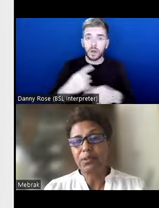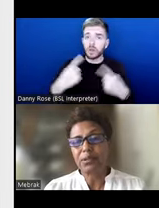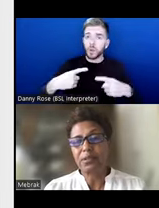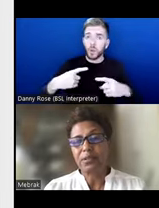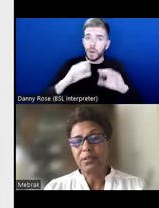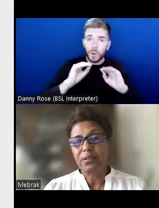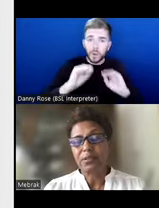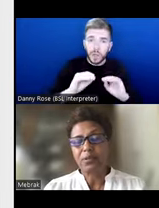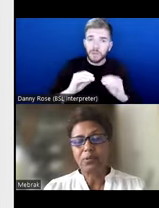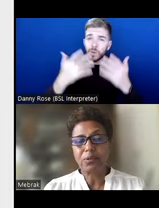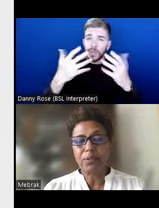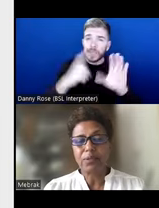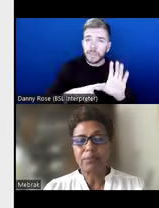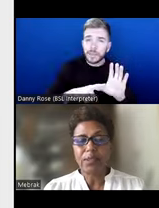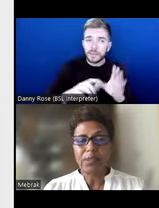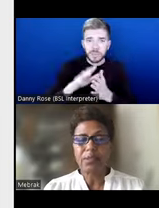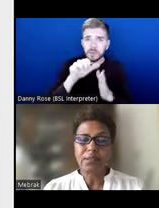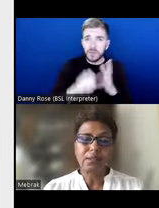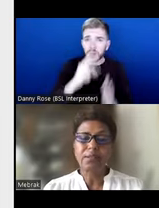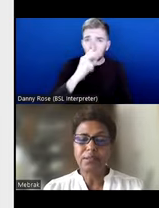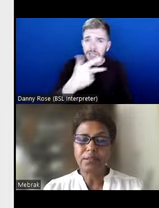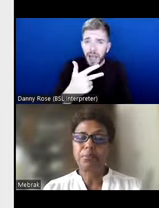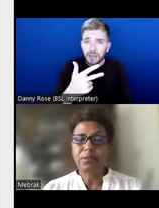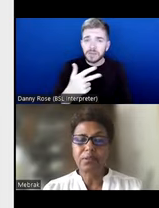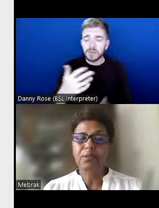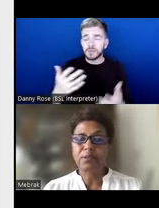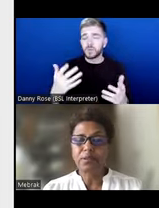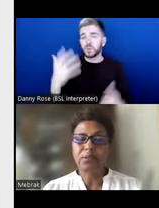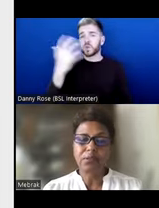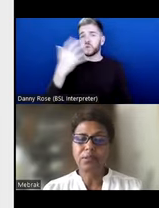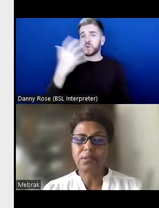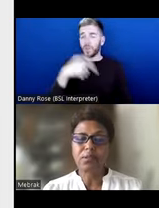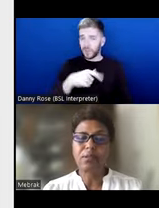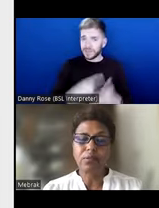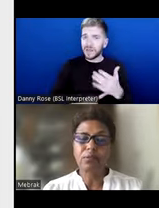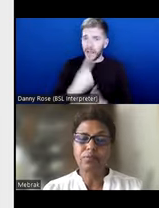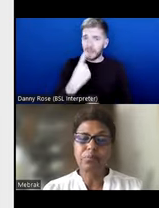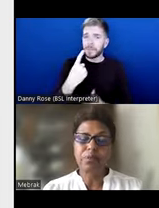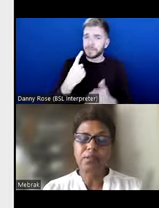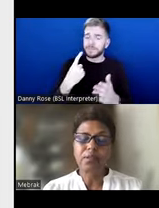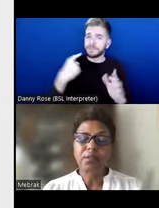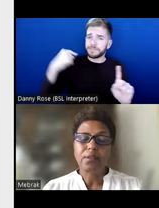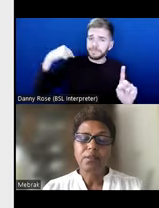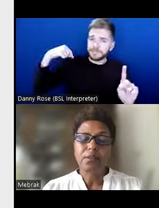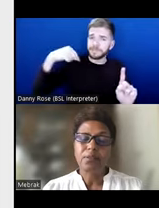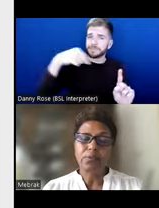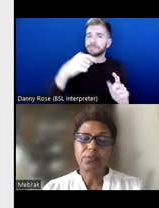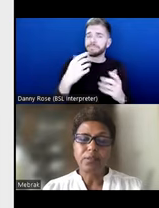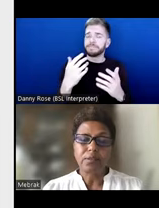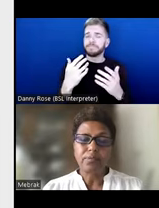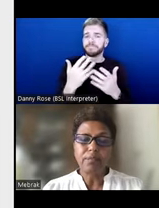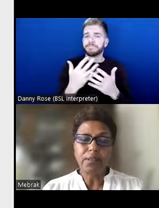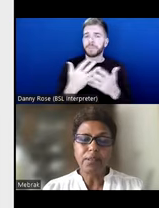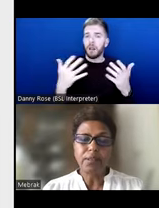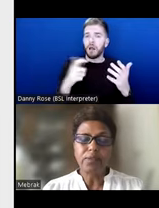28. So, and this has happened, you know, and there are a lot of people that with